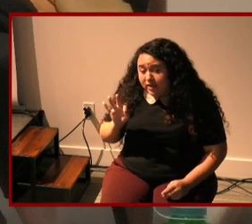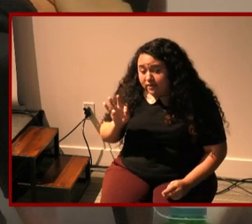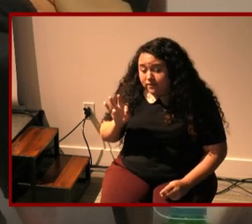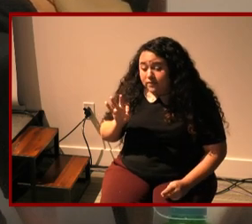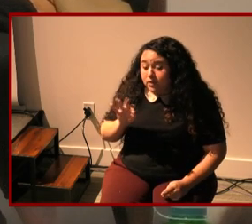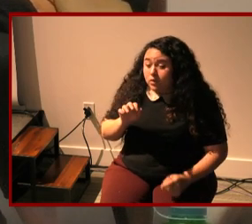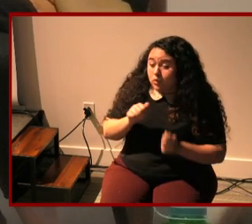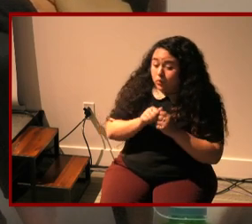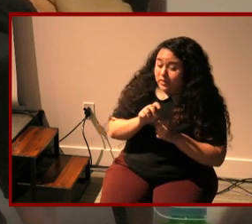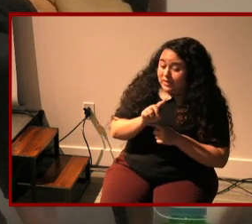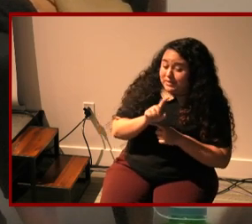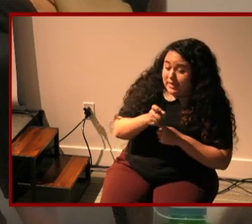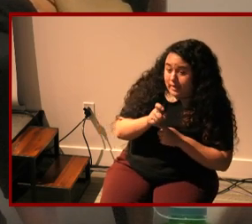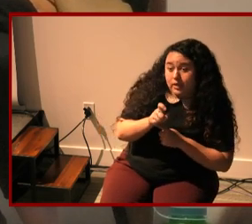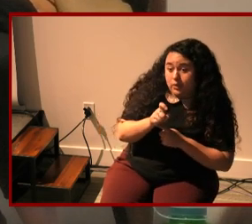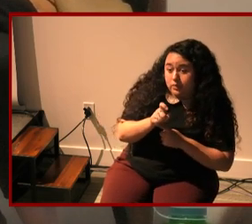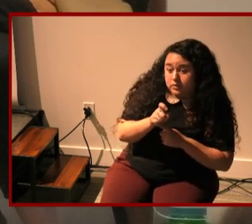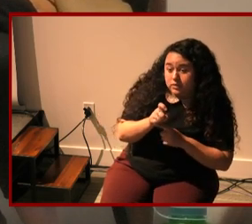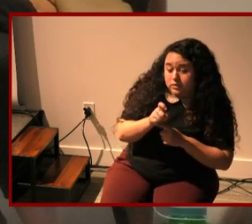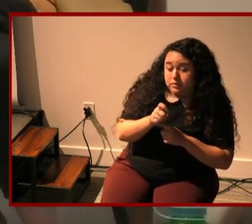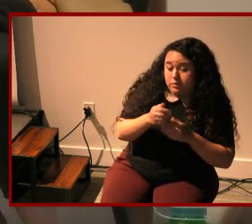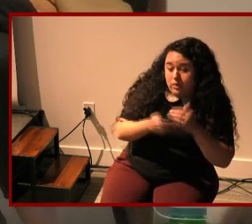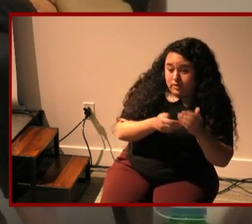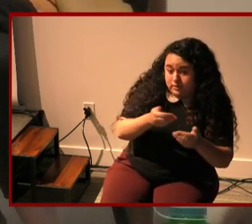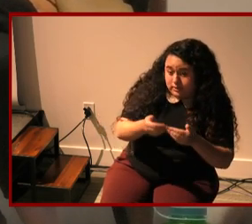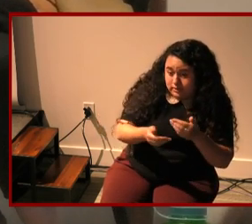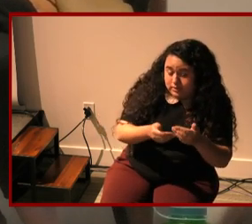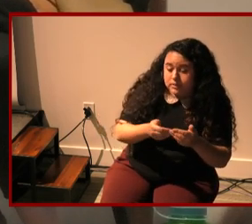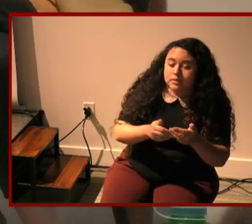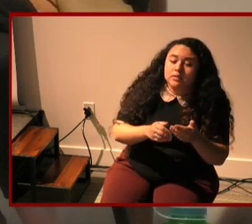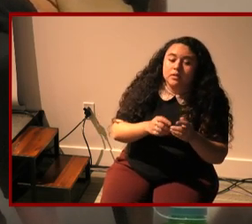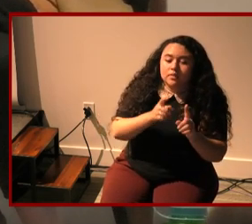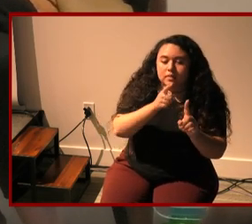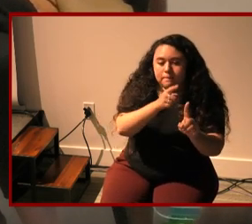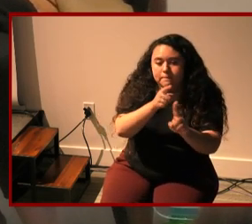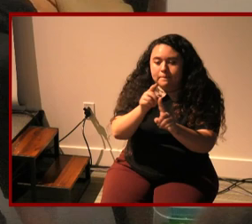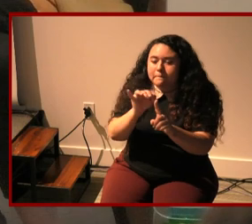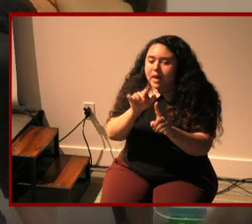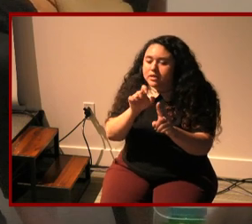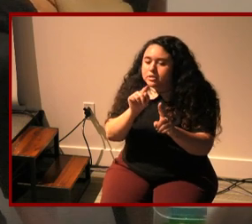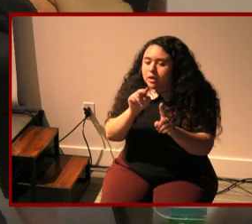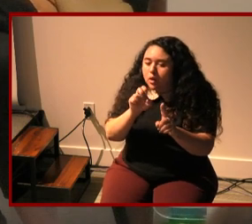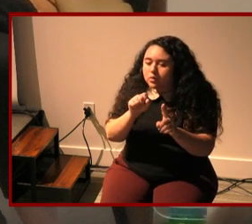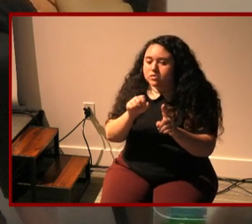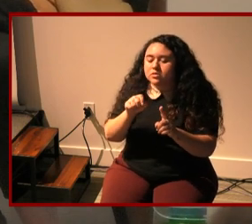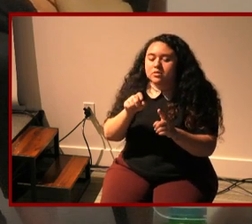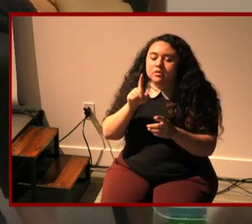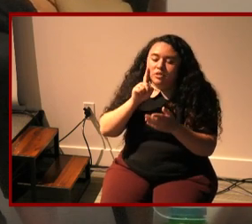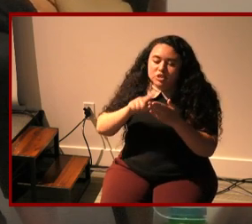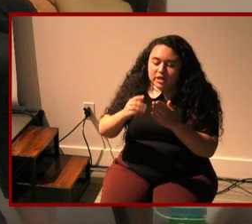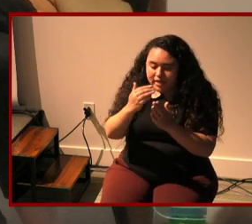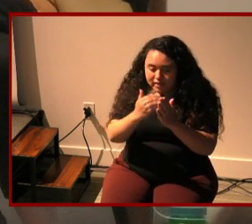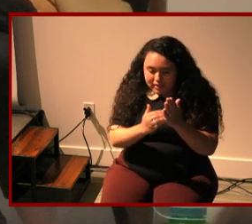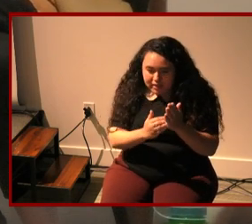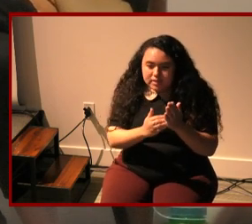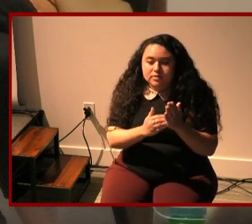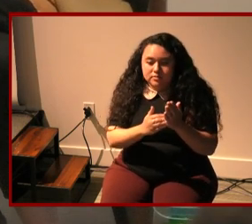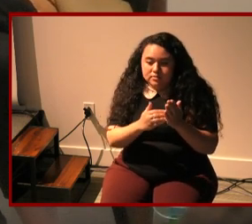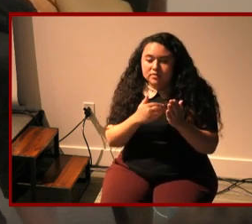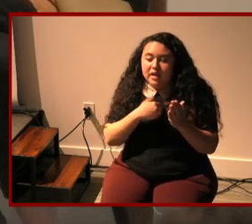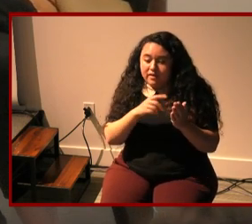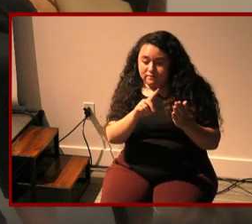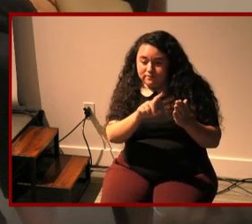diagnostic um process of like the developmental milestones and the checklist and all of that if we could also